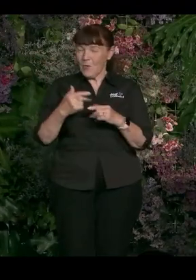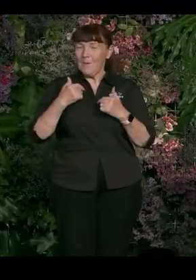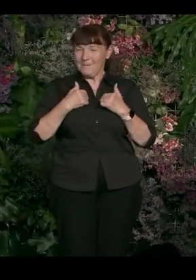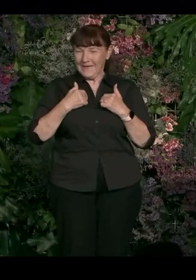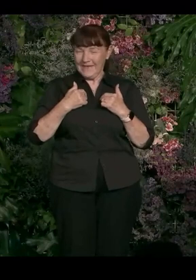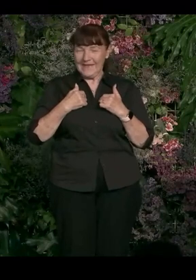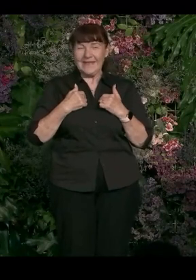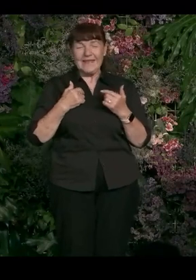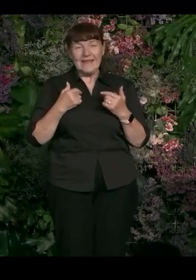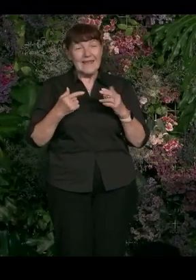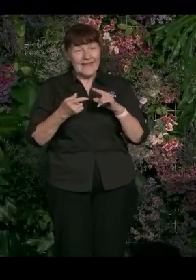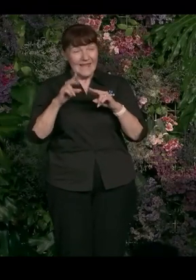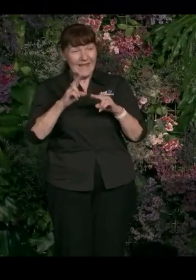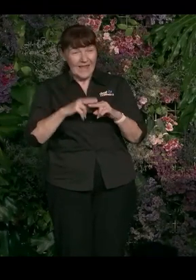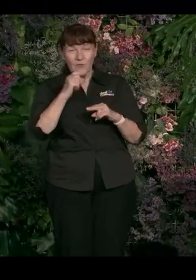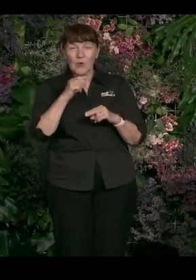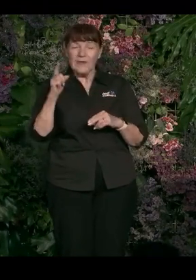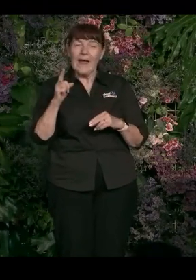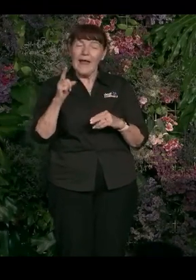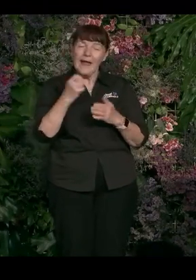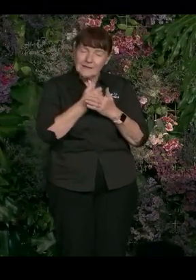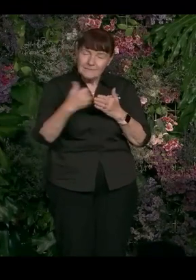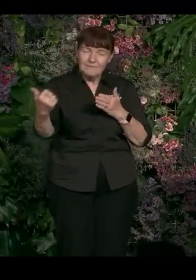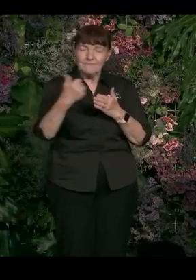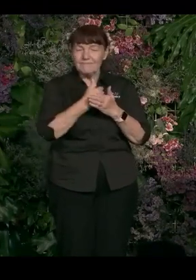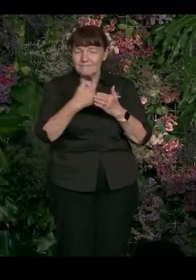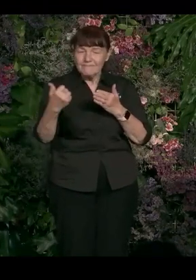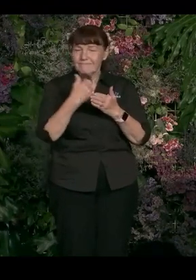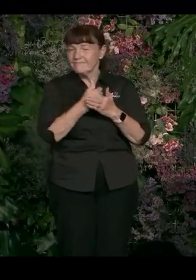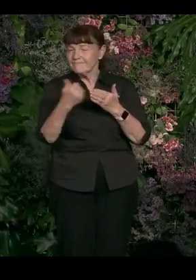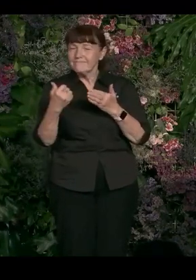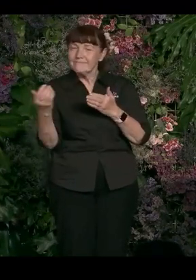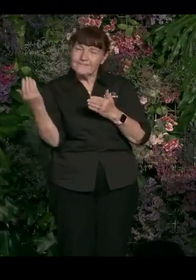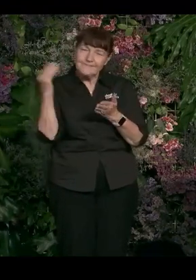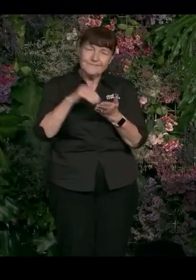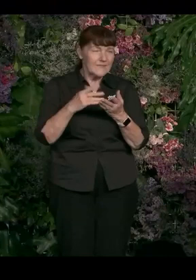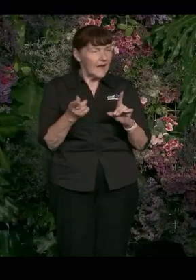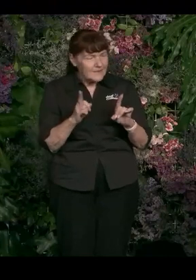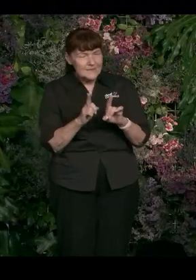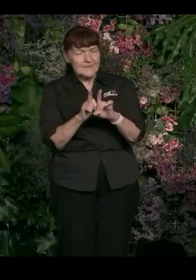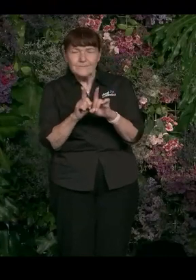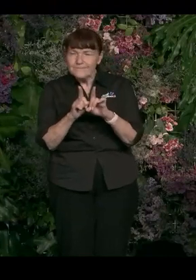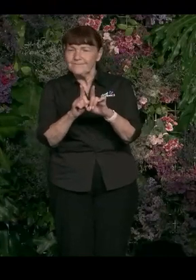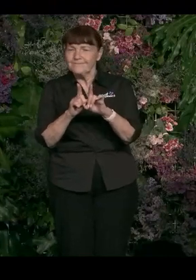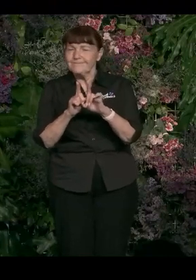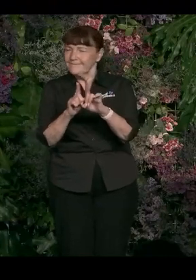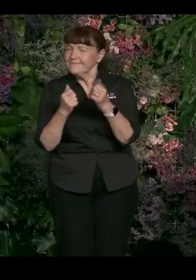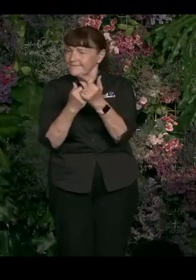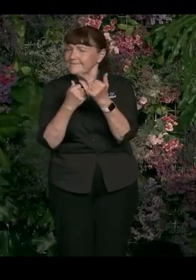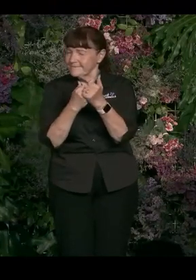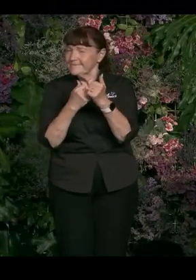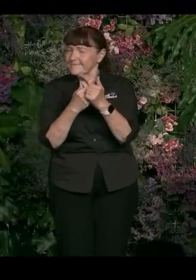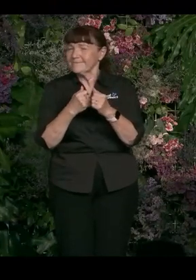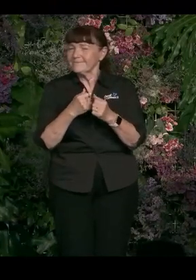think if you can keep turning up and being beside people, it's one of the biggest things that you can keep on doing. And